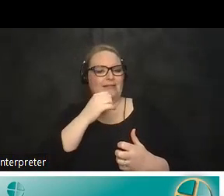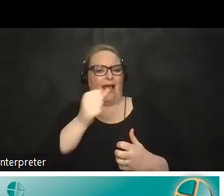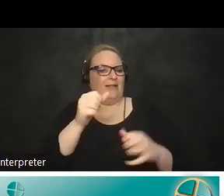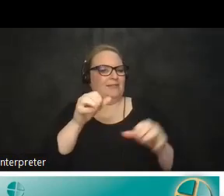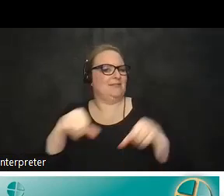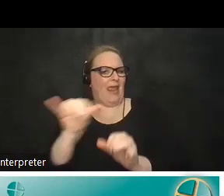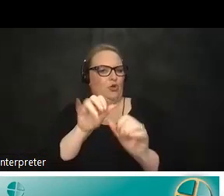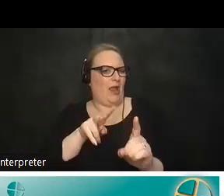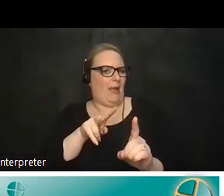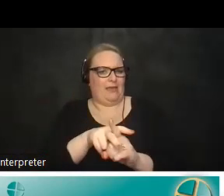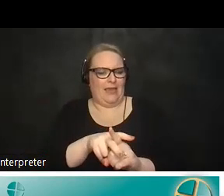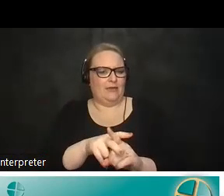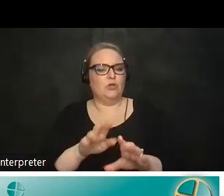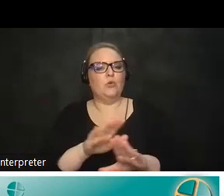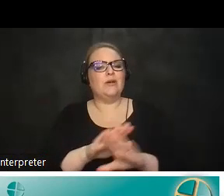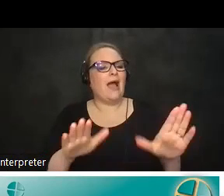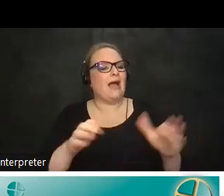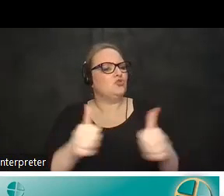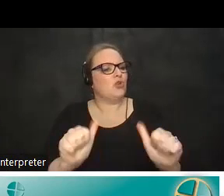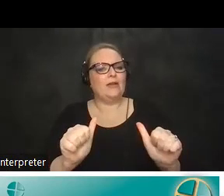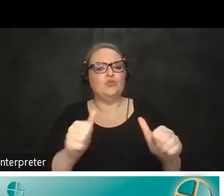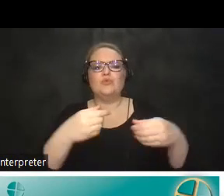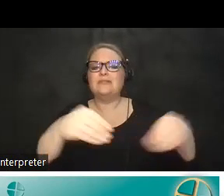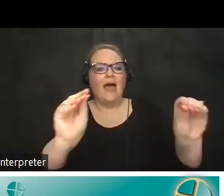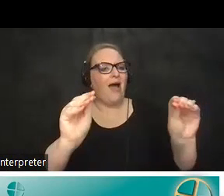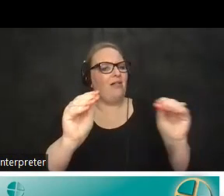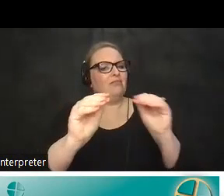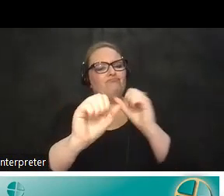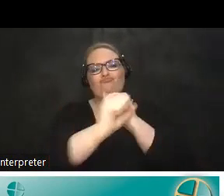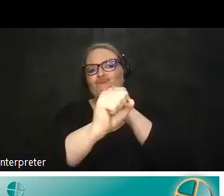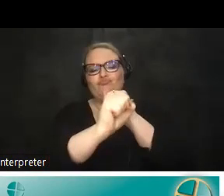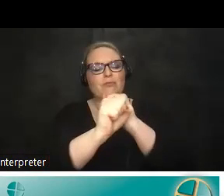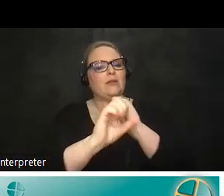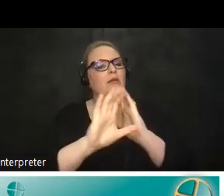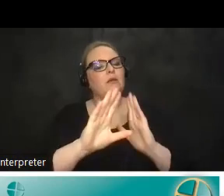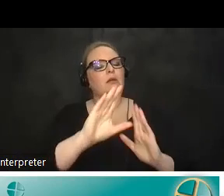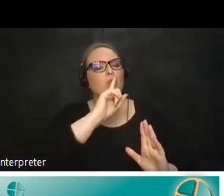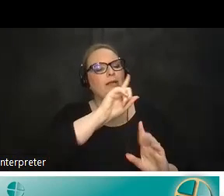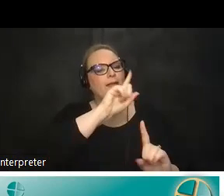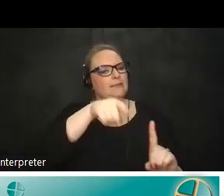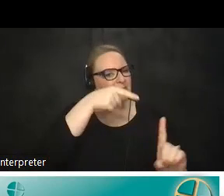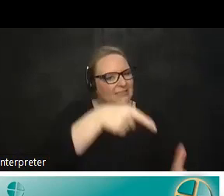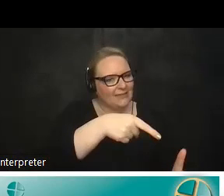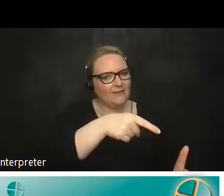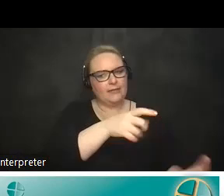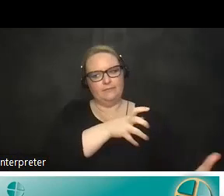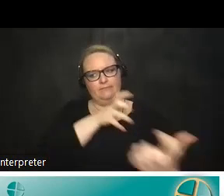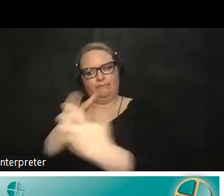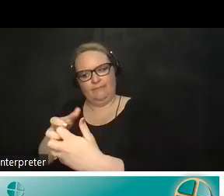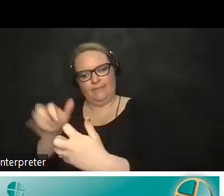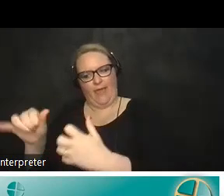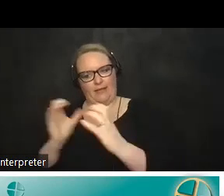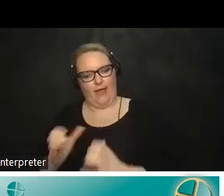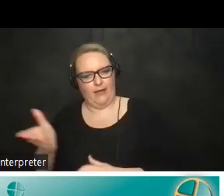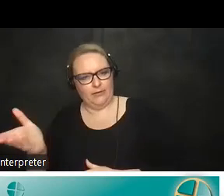trying to create a product for market we're doing something that's incredibly specific and custom so we would start